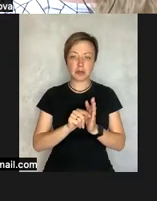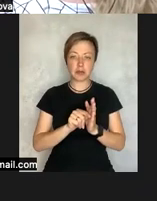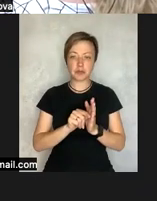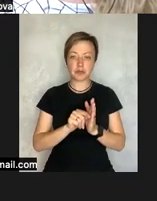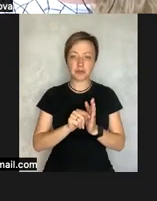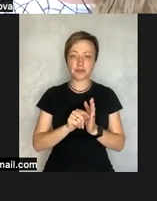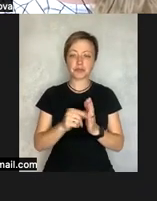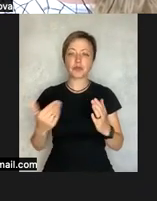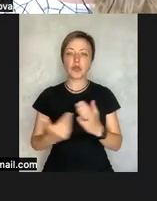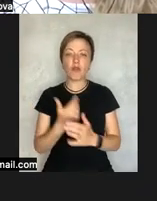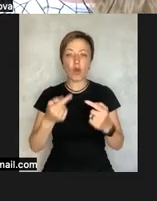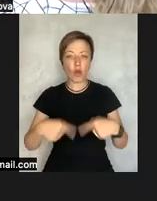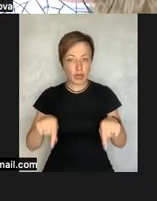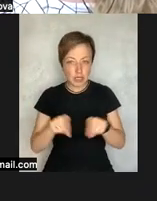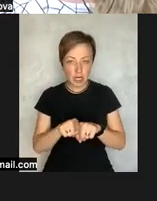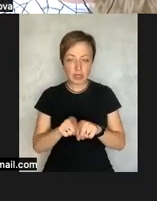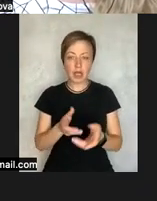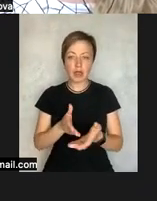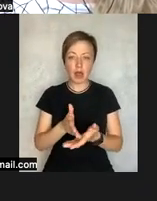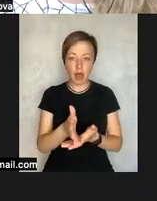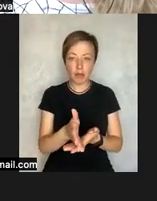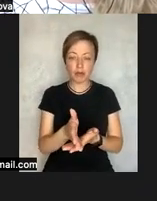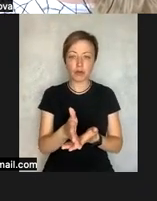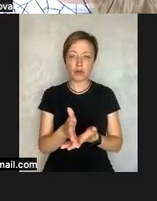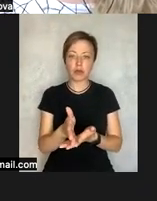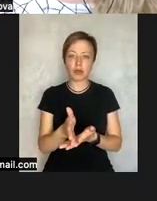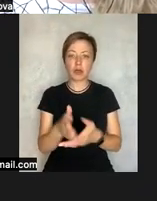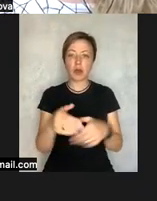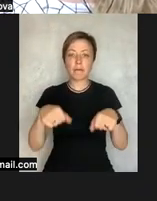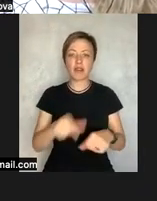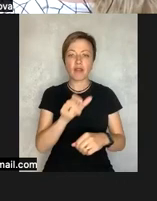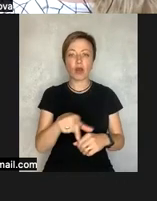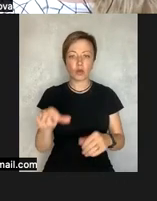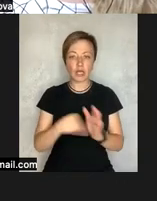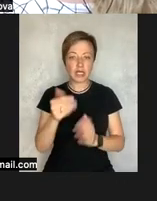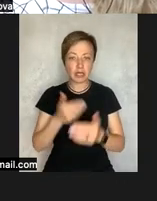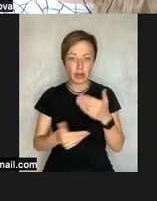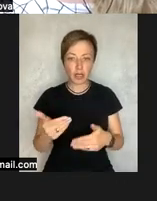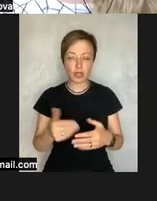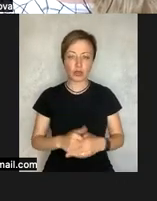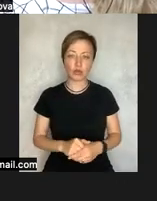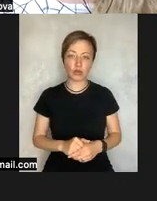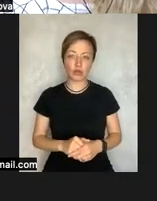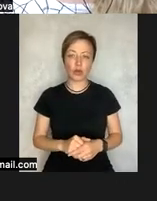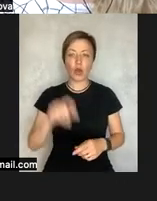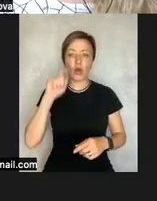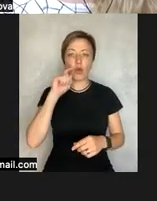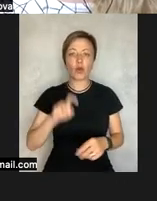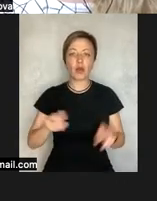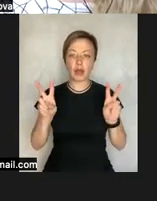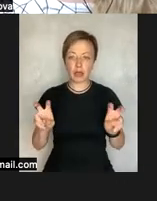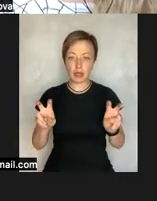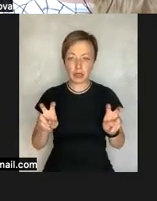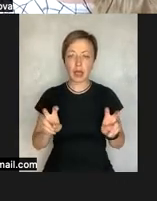um who uh will be leading our efforts on human rights monitoring but